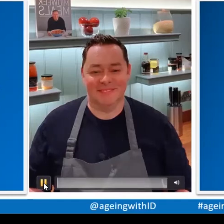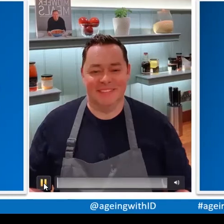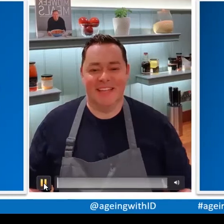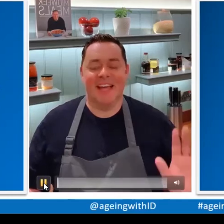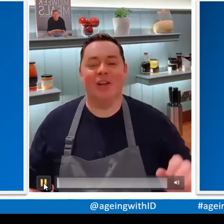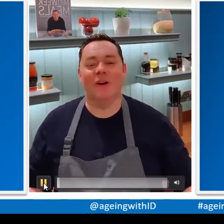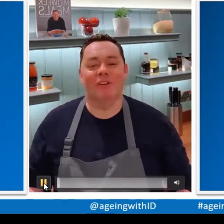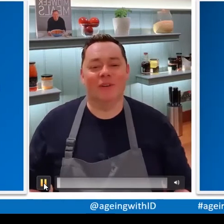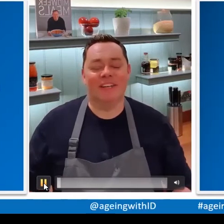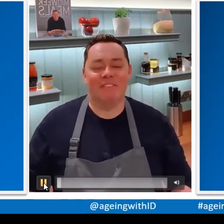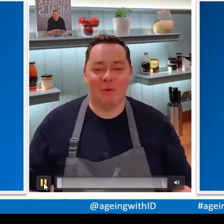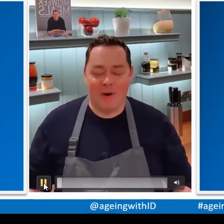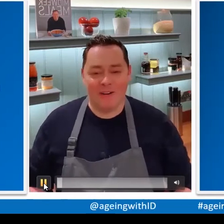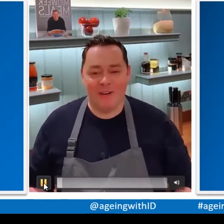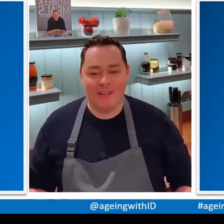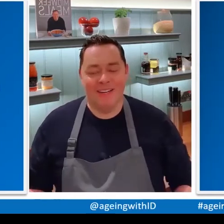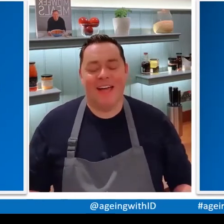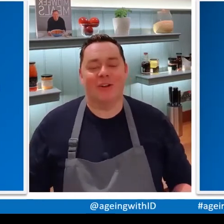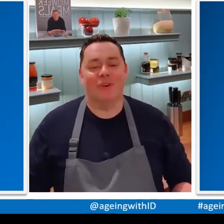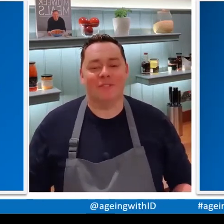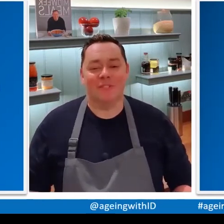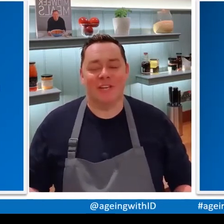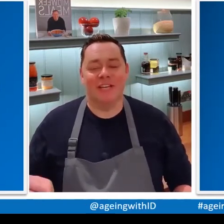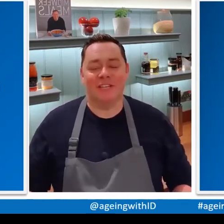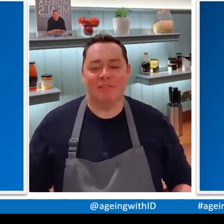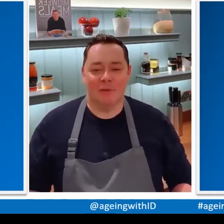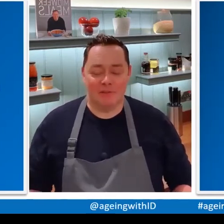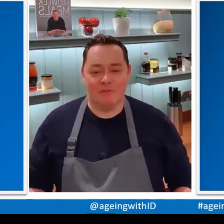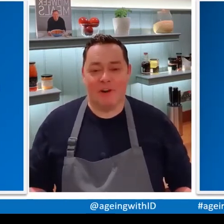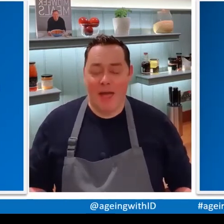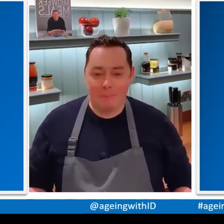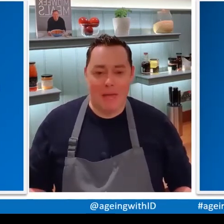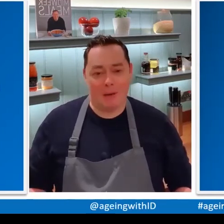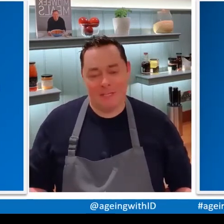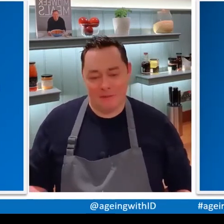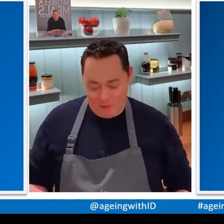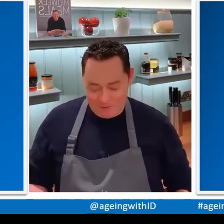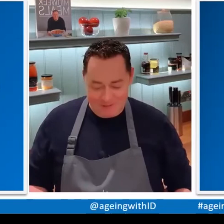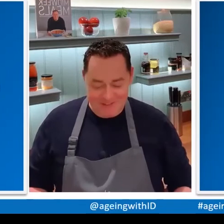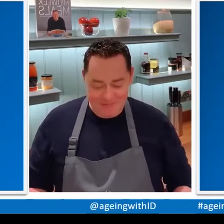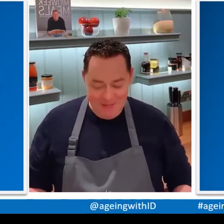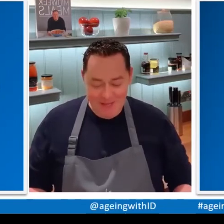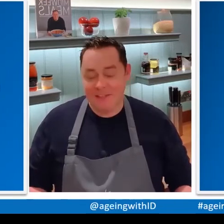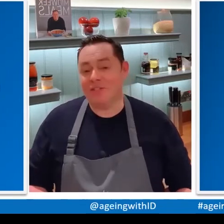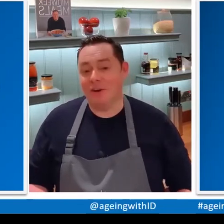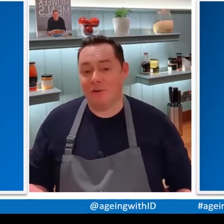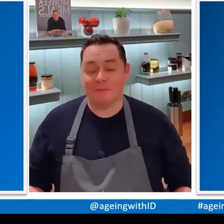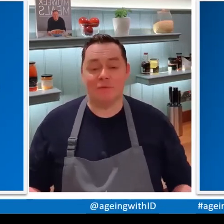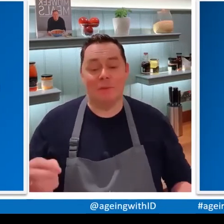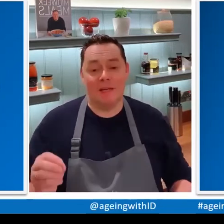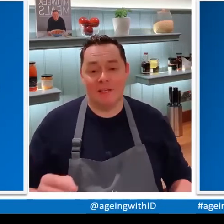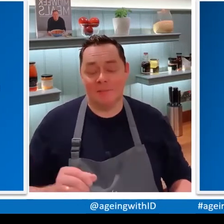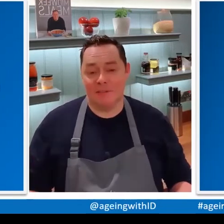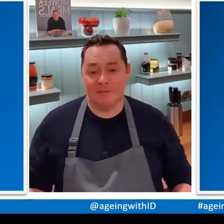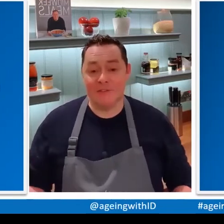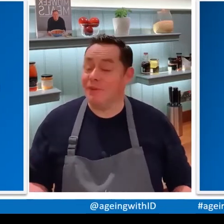here for you hello everyone nevin mcguire here and i want to wish each and every one of you a very happy and peaceful christmas this year christmas